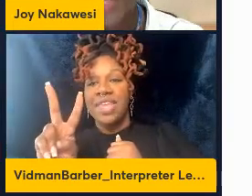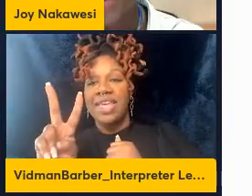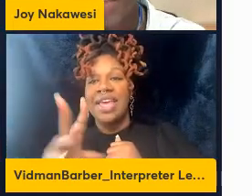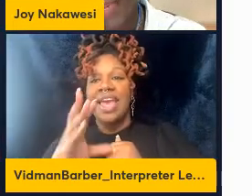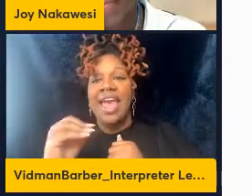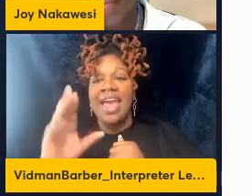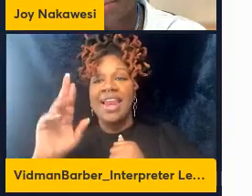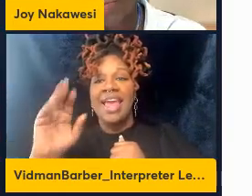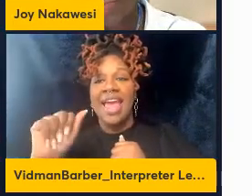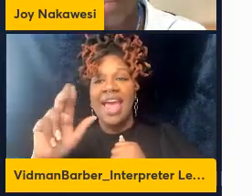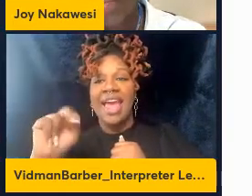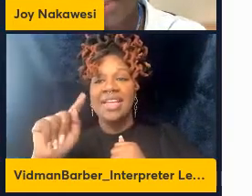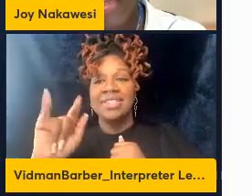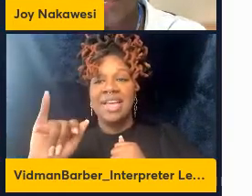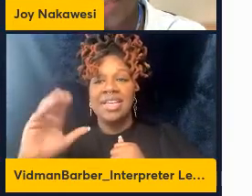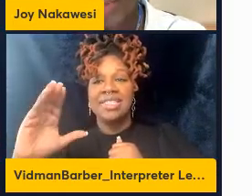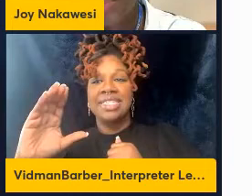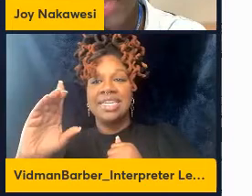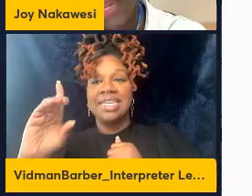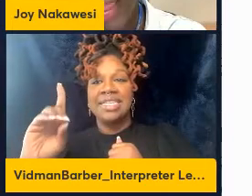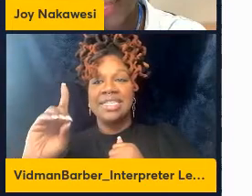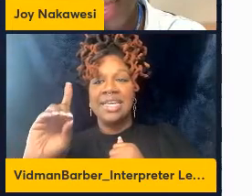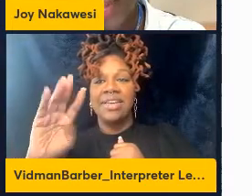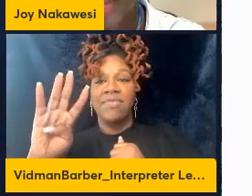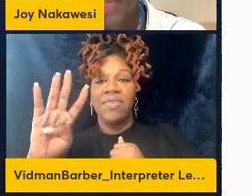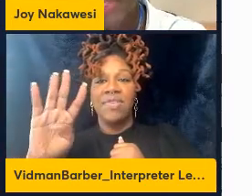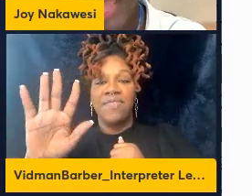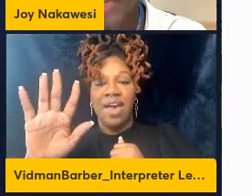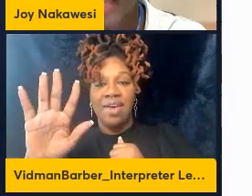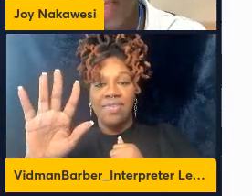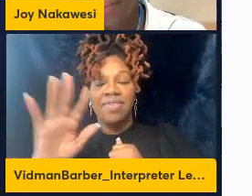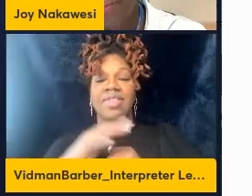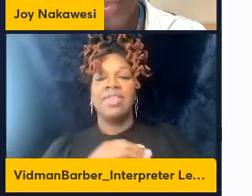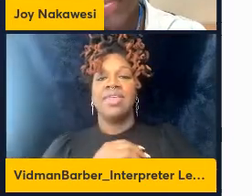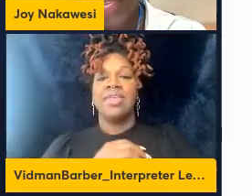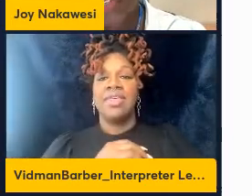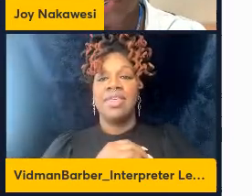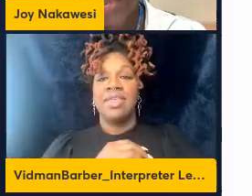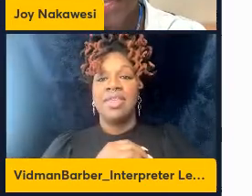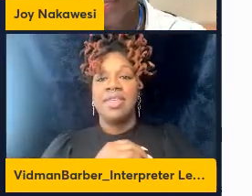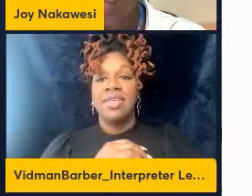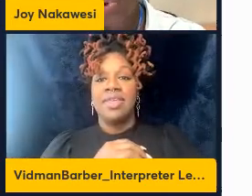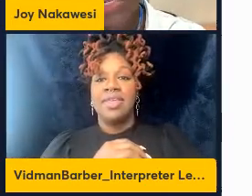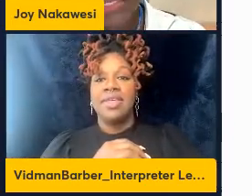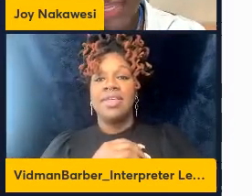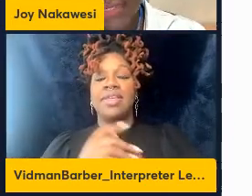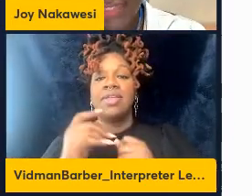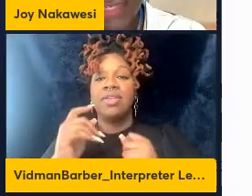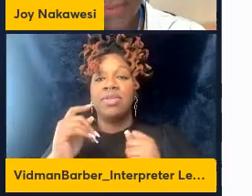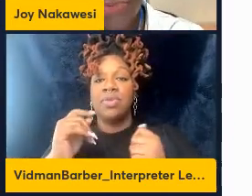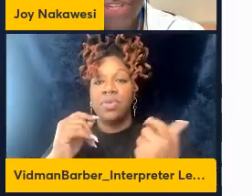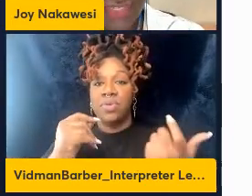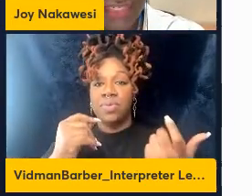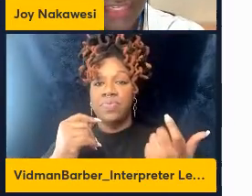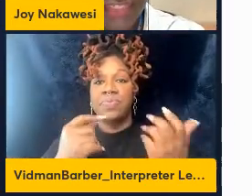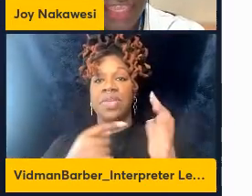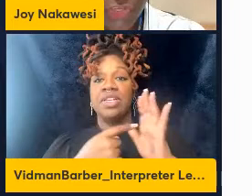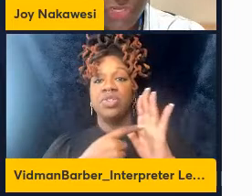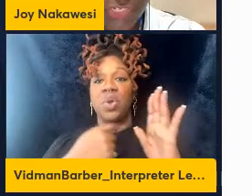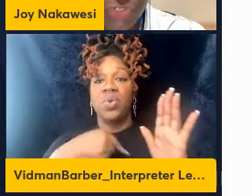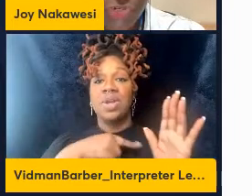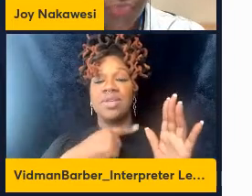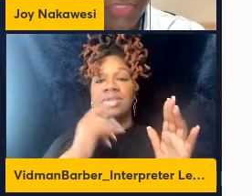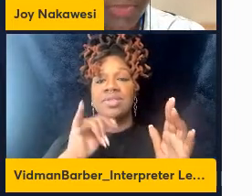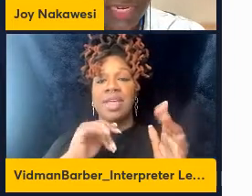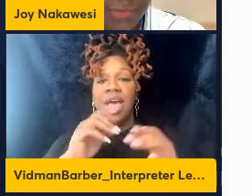10 minutes before these mice were euthanized and at this early time point ensures that all cells that are present in